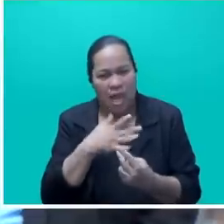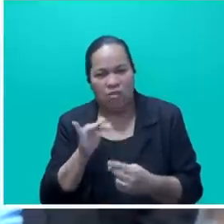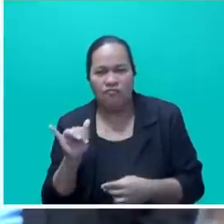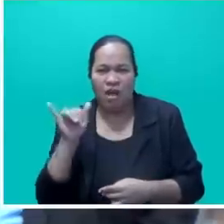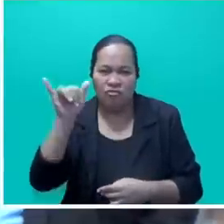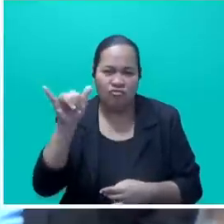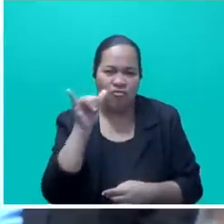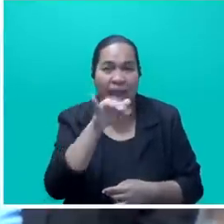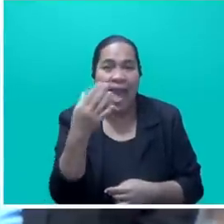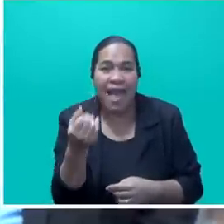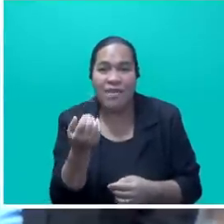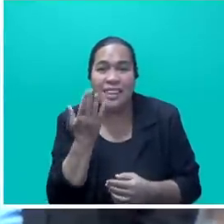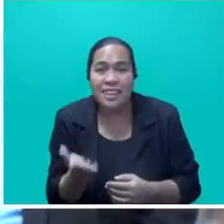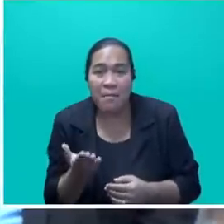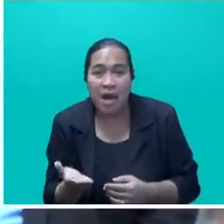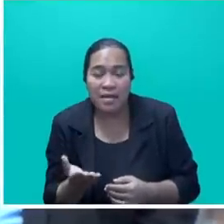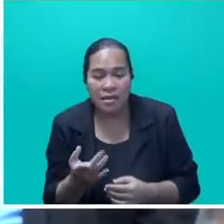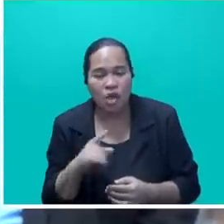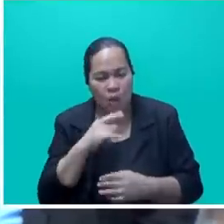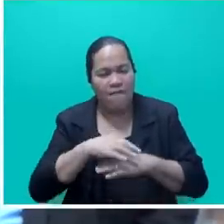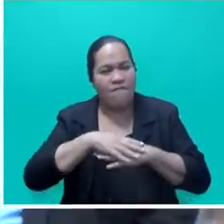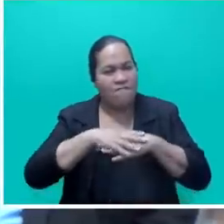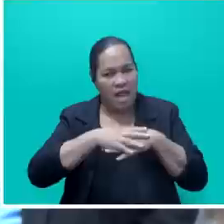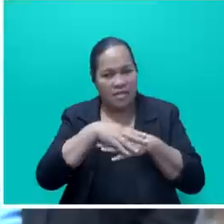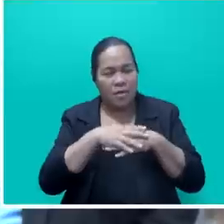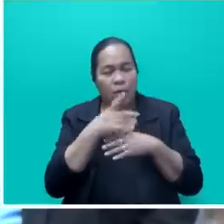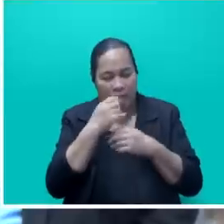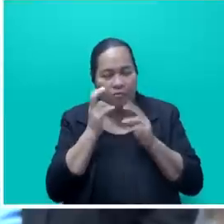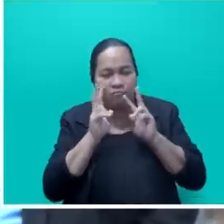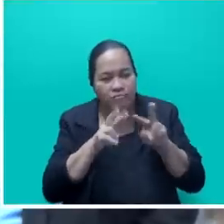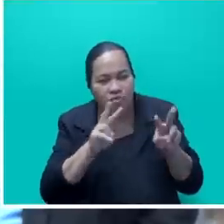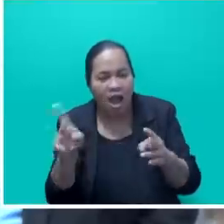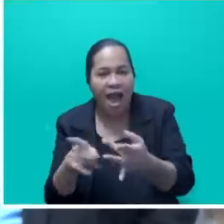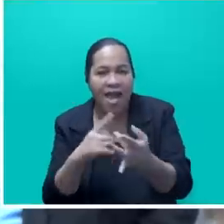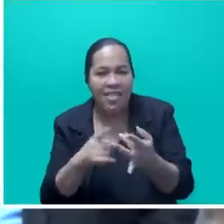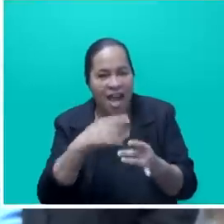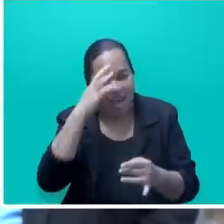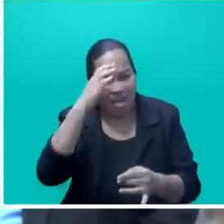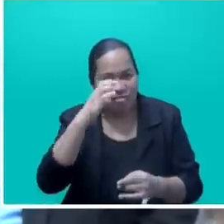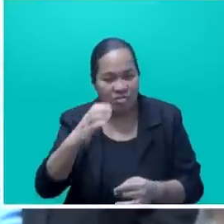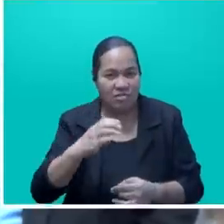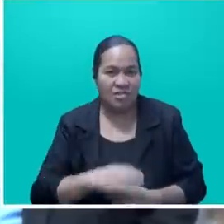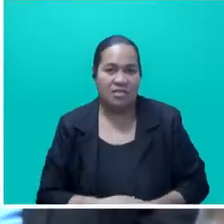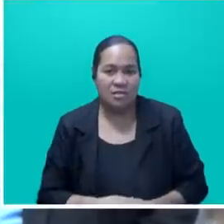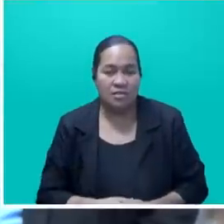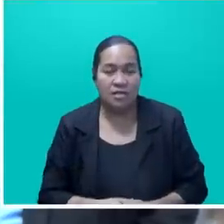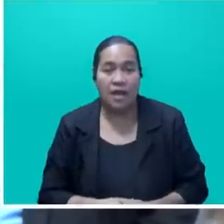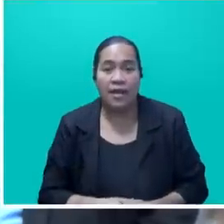that are in demand and the flexibility to explore other markets. As His Excellency said,